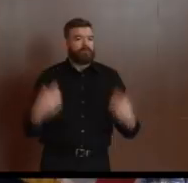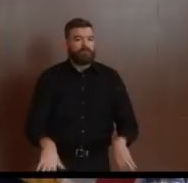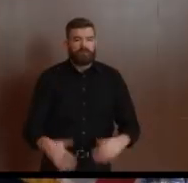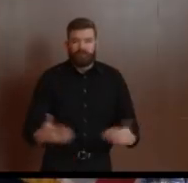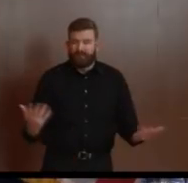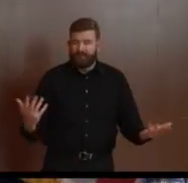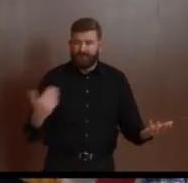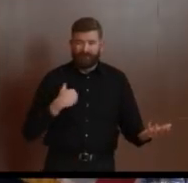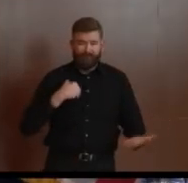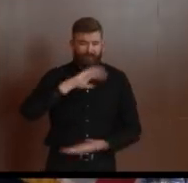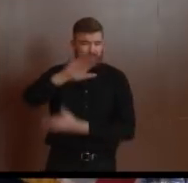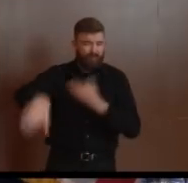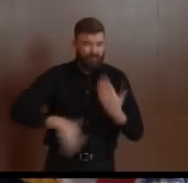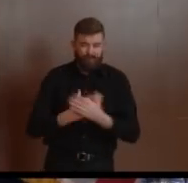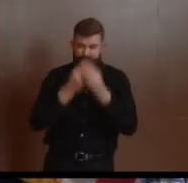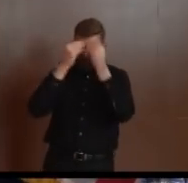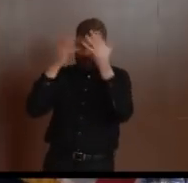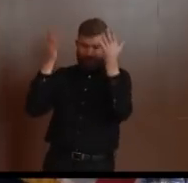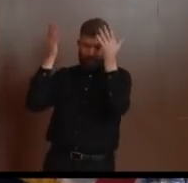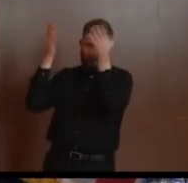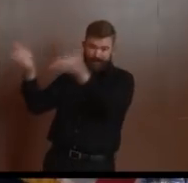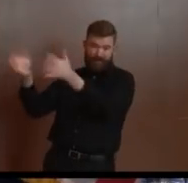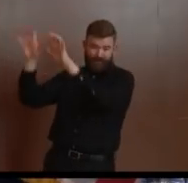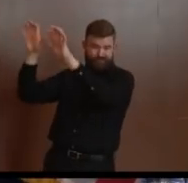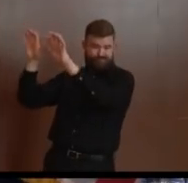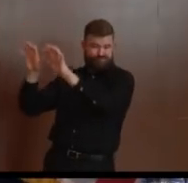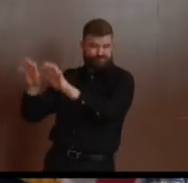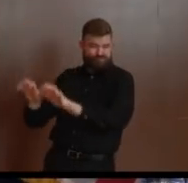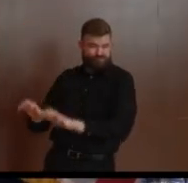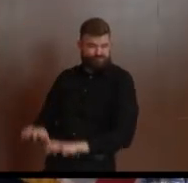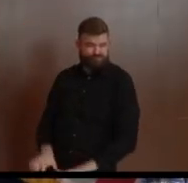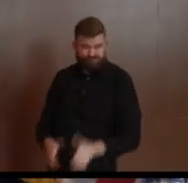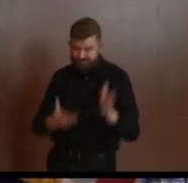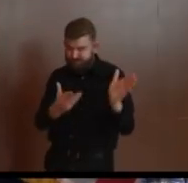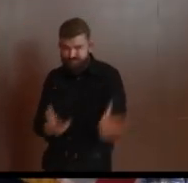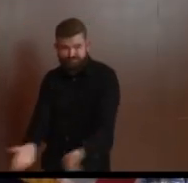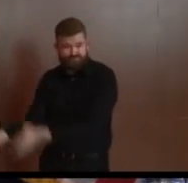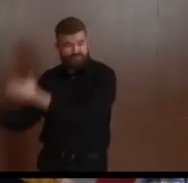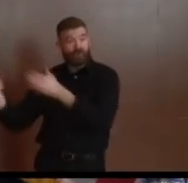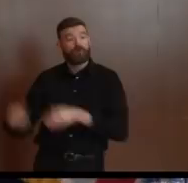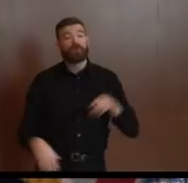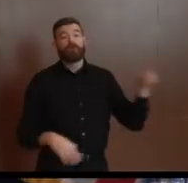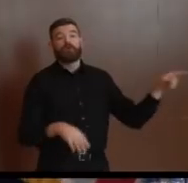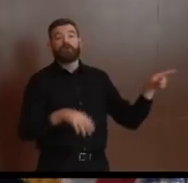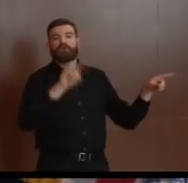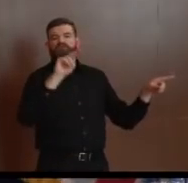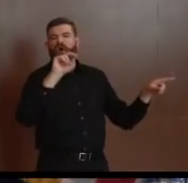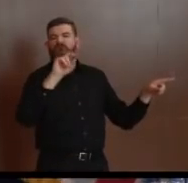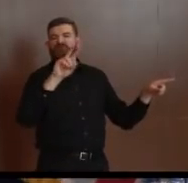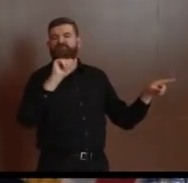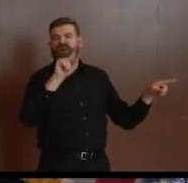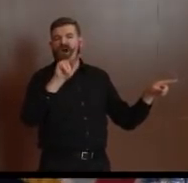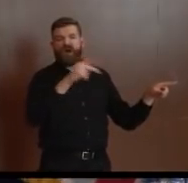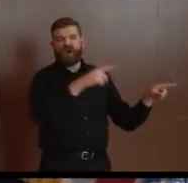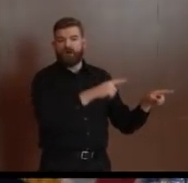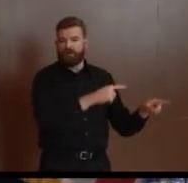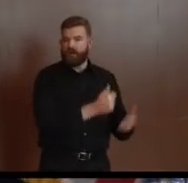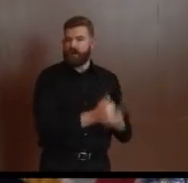officer and her team, Beth Novak, a big shout out for helping us set that up. Finally, I want